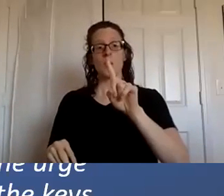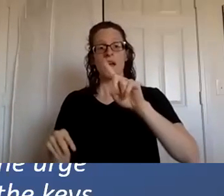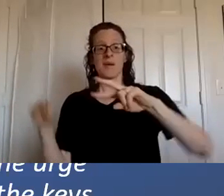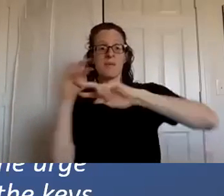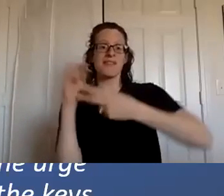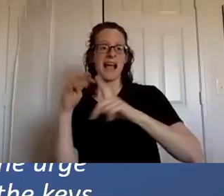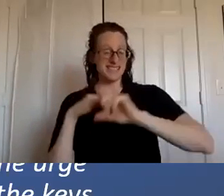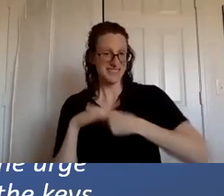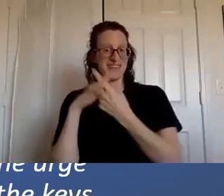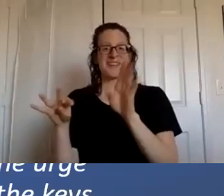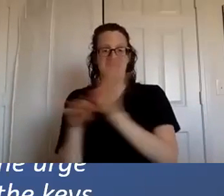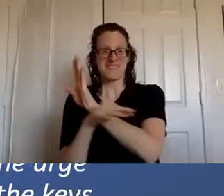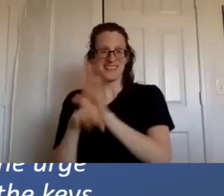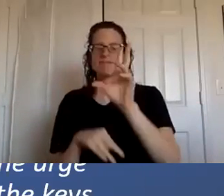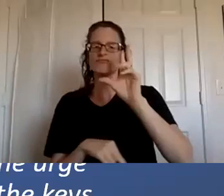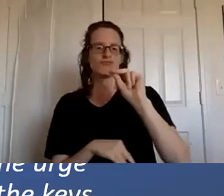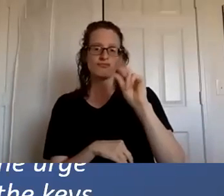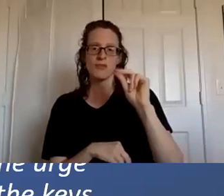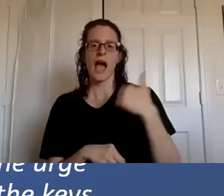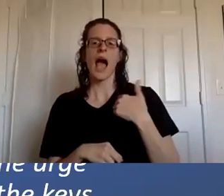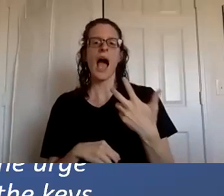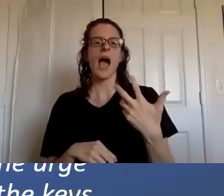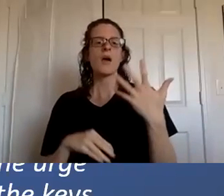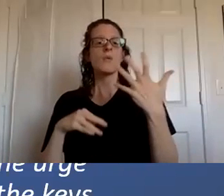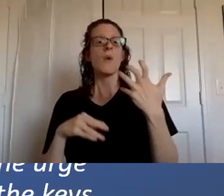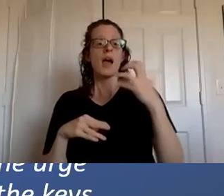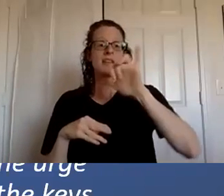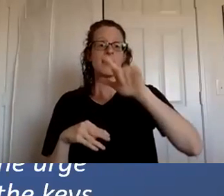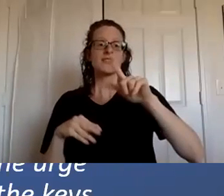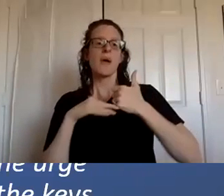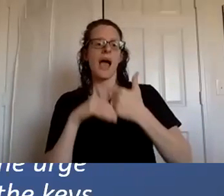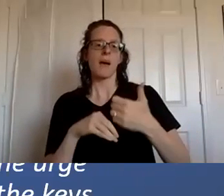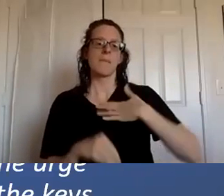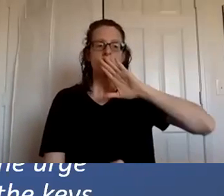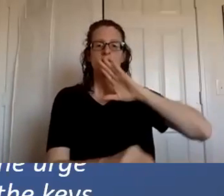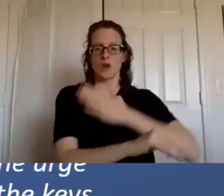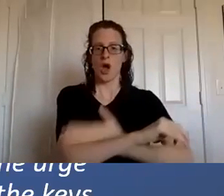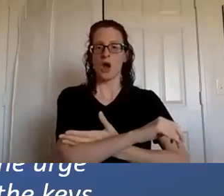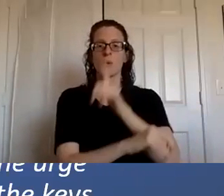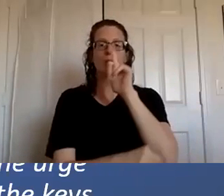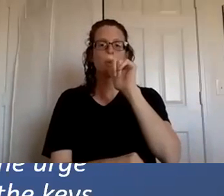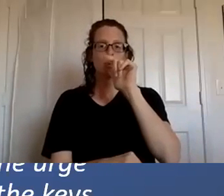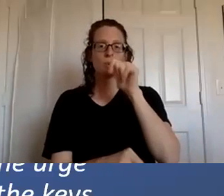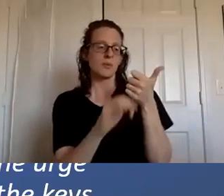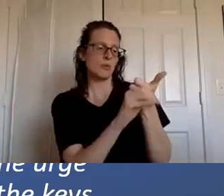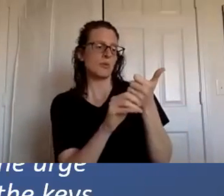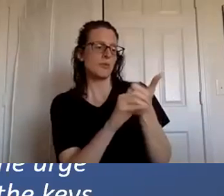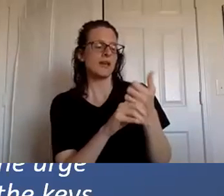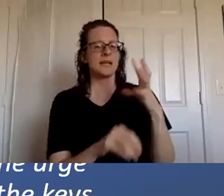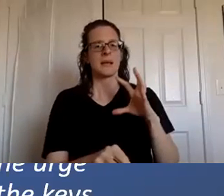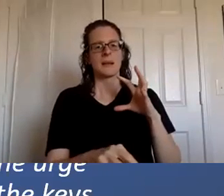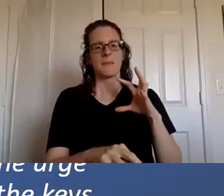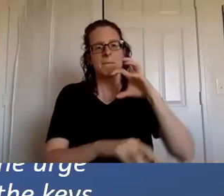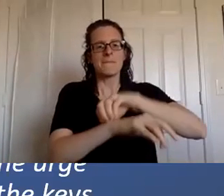I joined Young Living to help my daughter who had gotten bitten by the